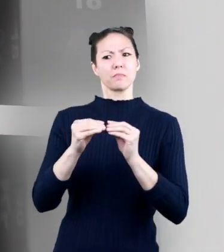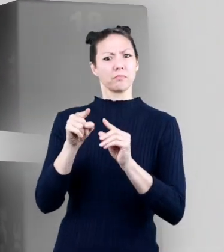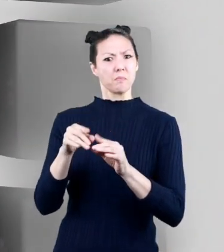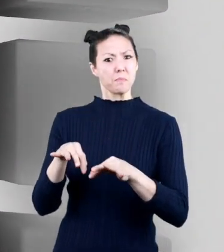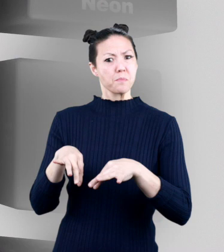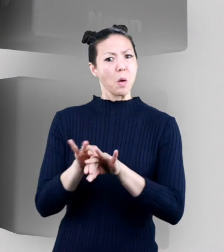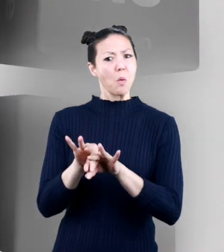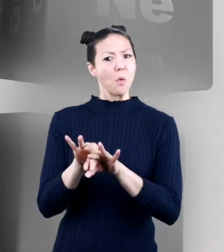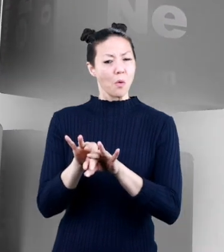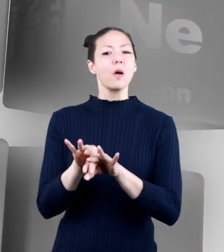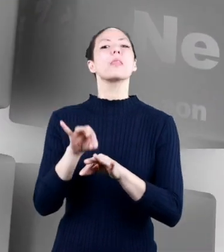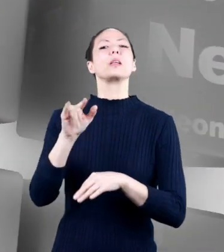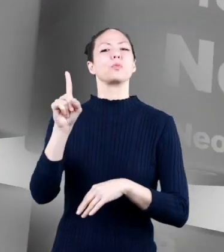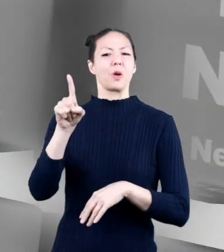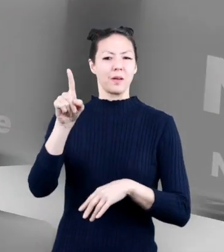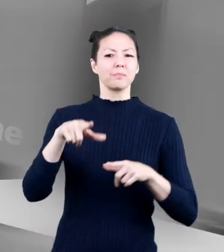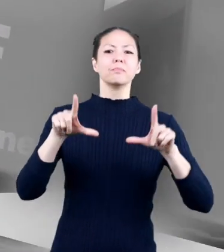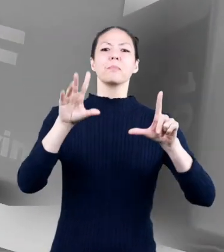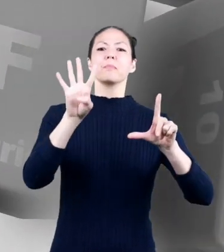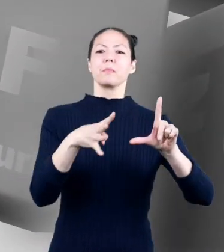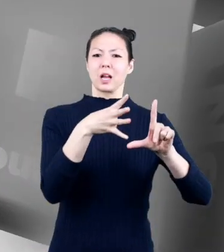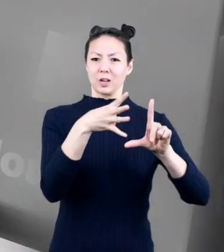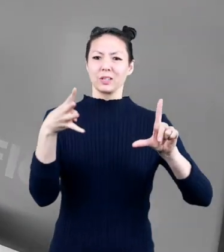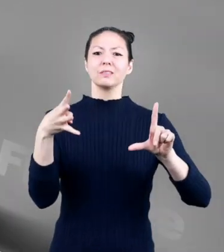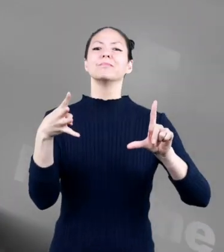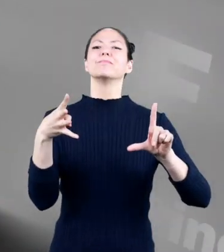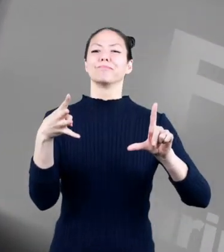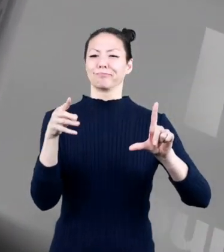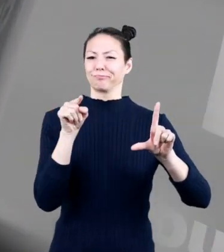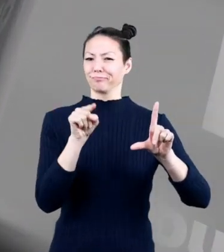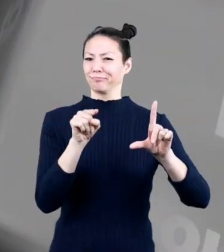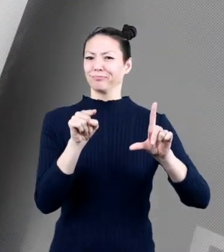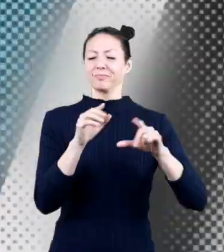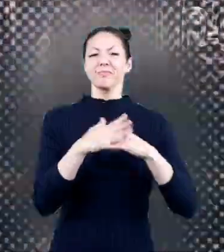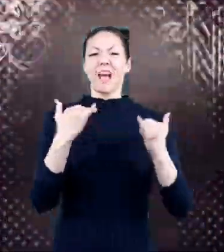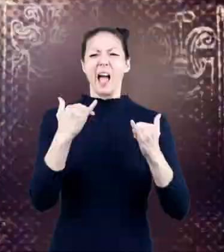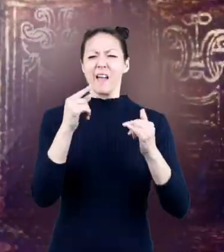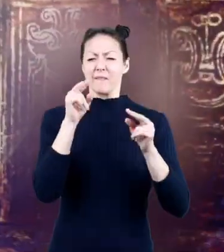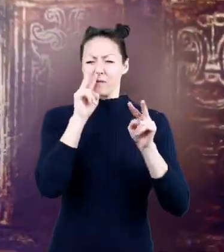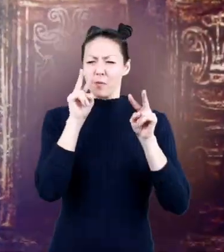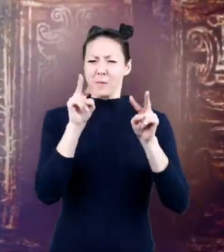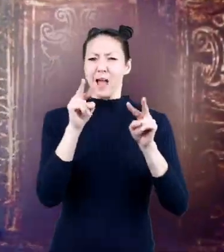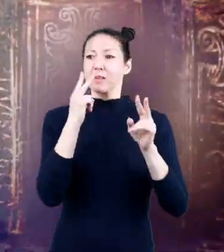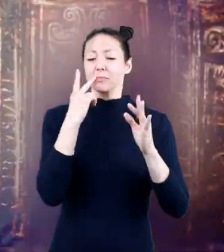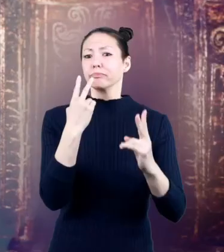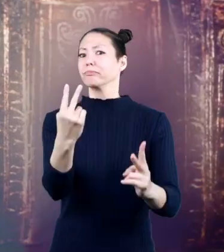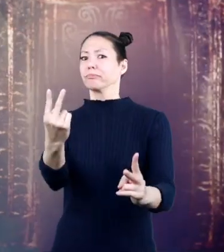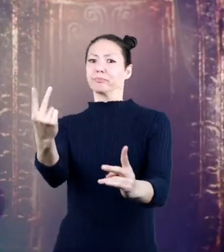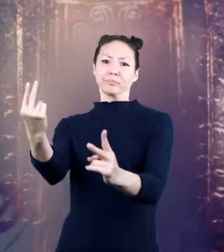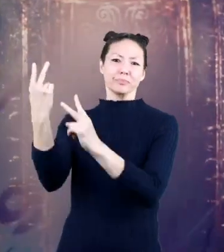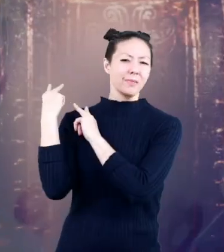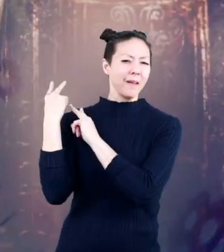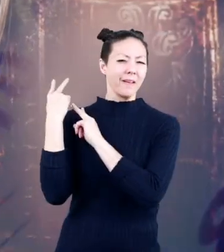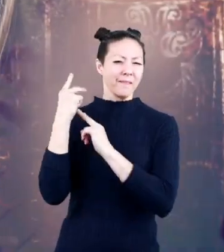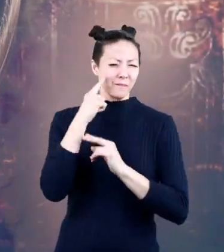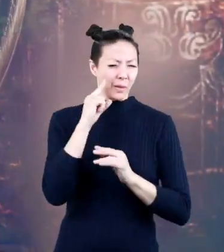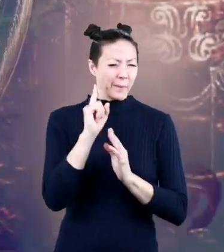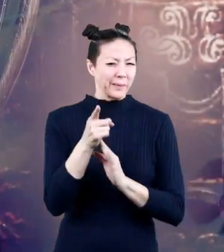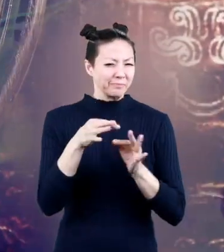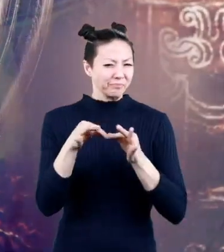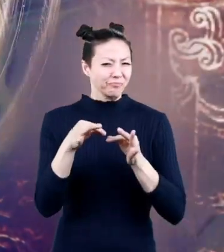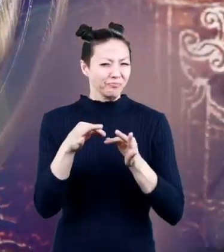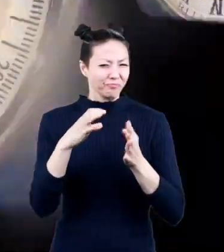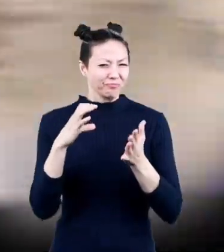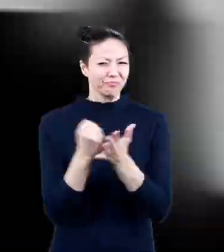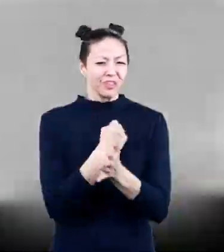important well that is where the periodic table of elements comes in but first let's go back in time for a minute